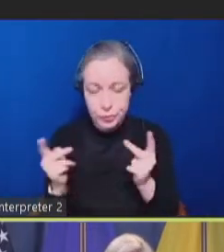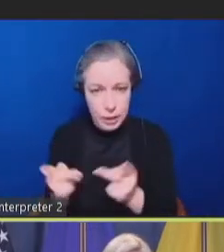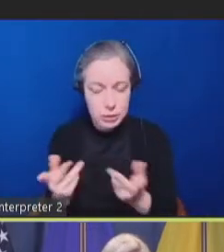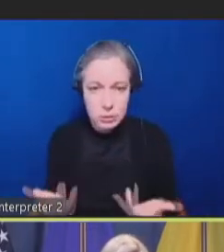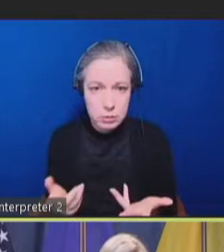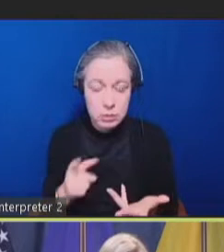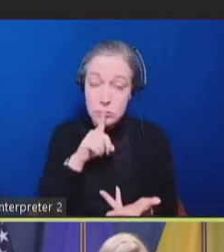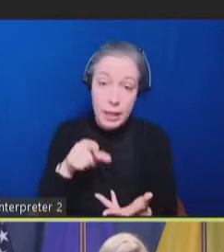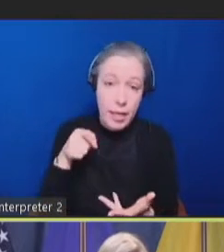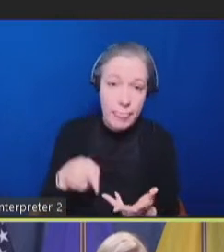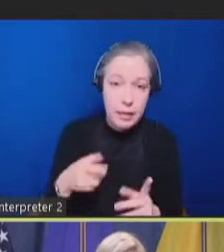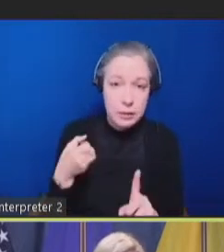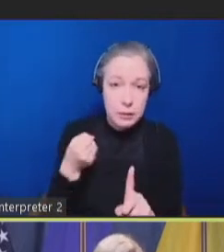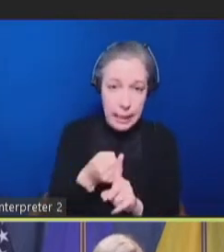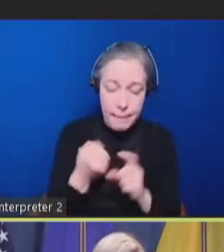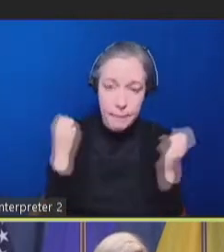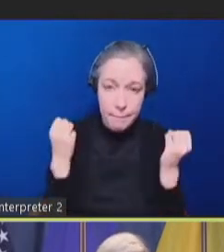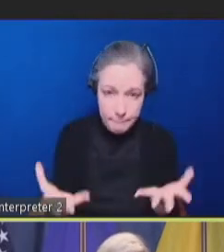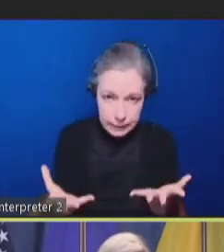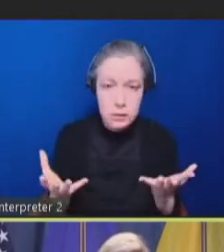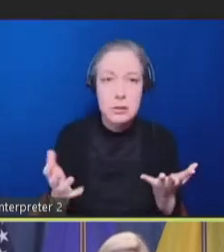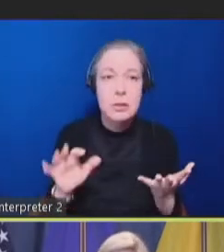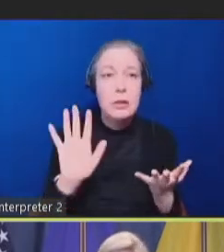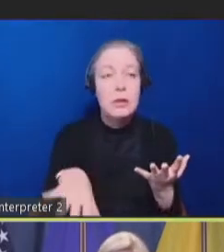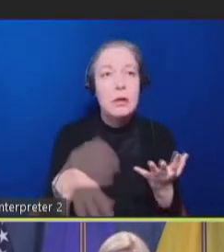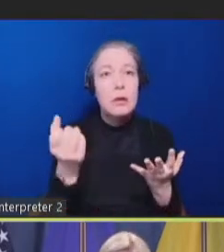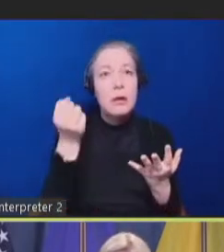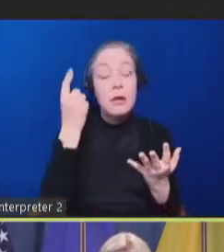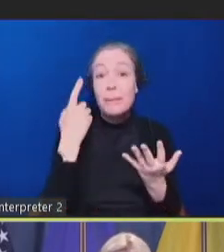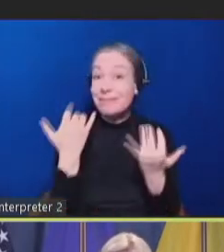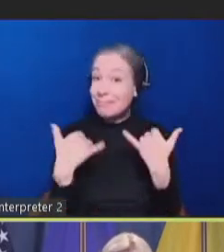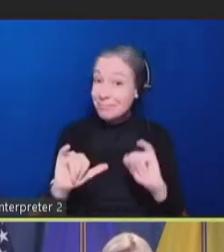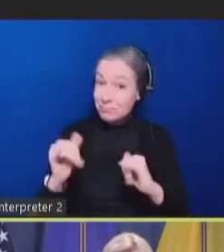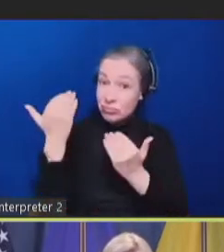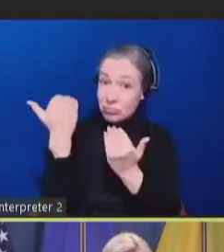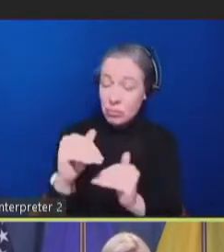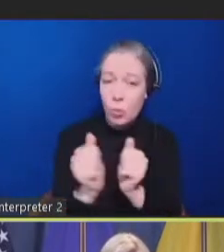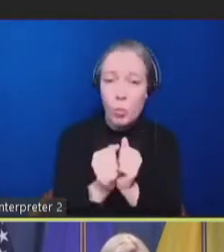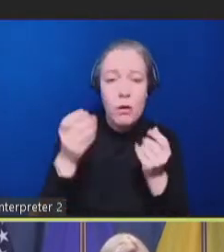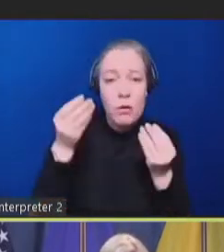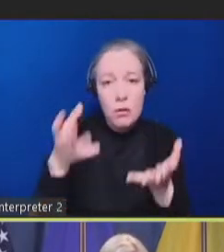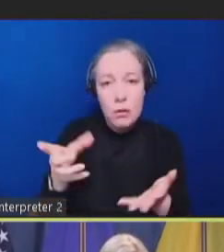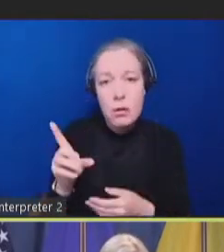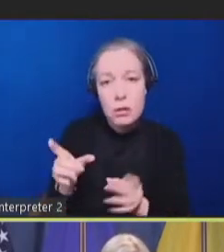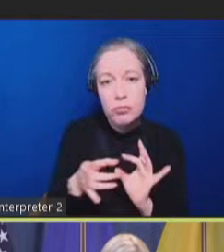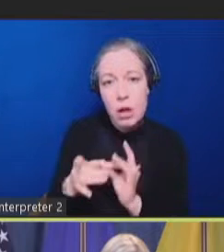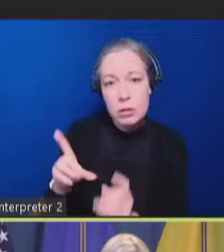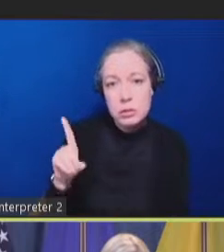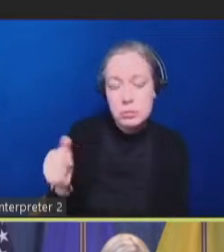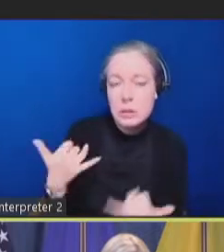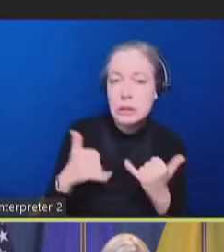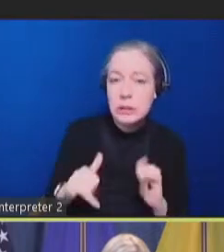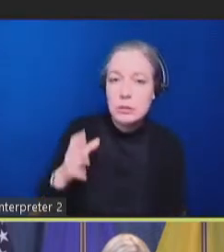But in addition, there remains limitations in disability data that we still are feeling today.